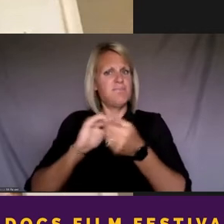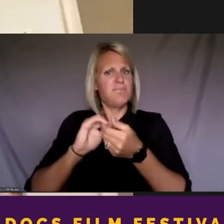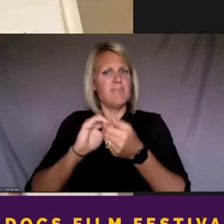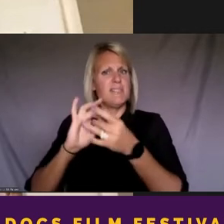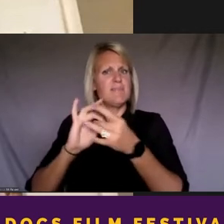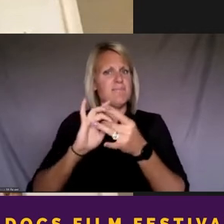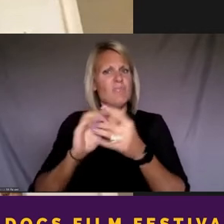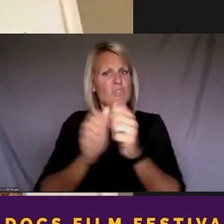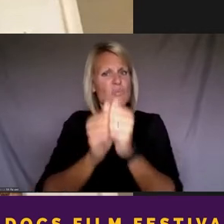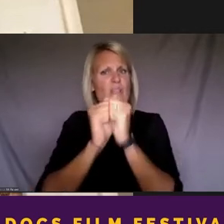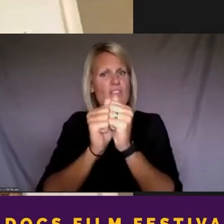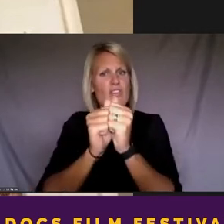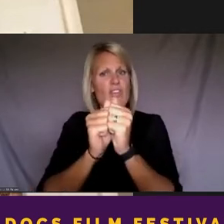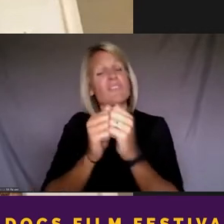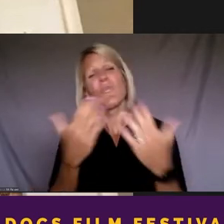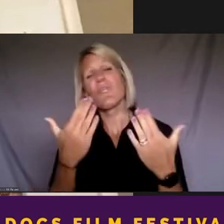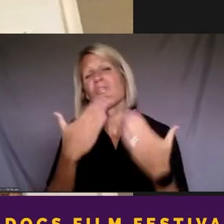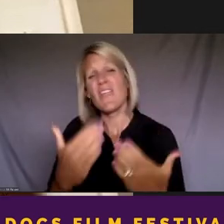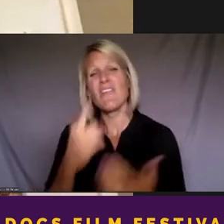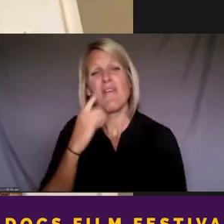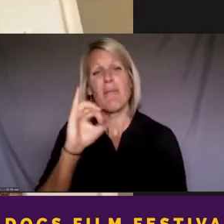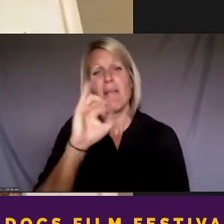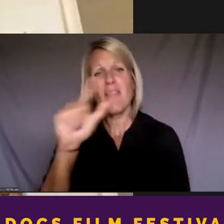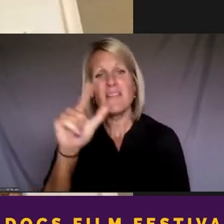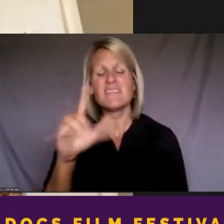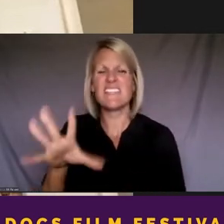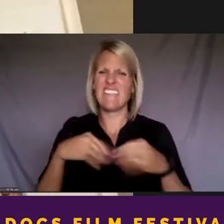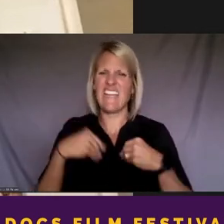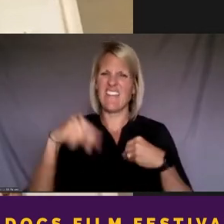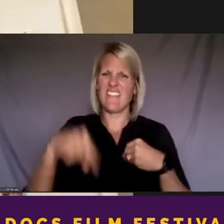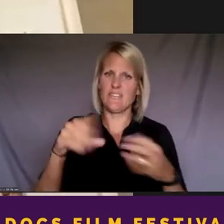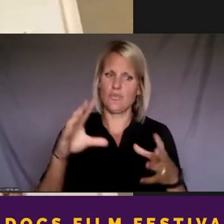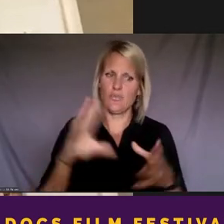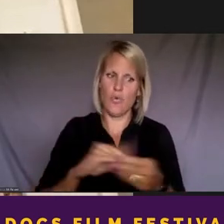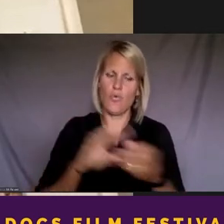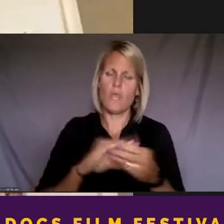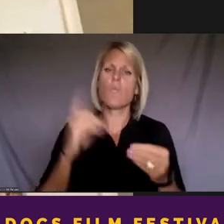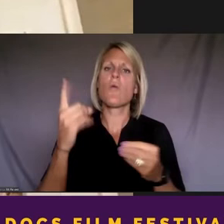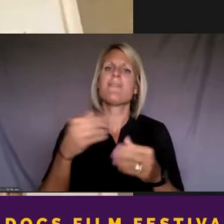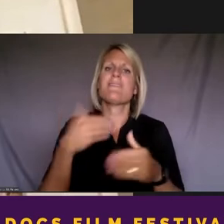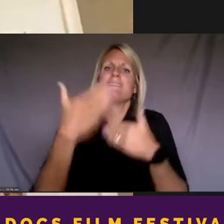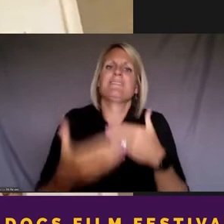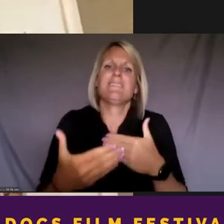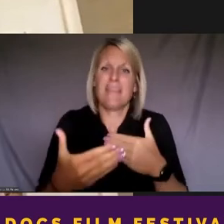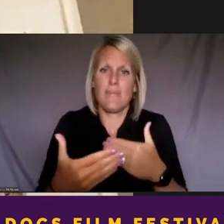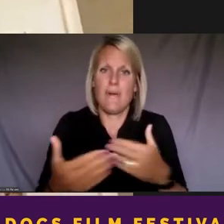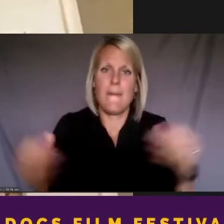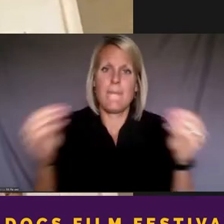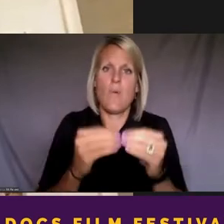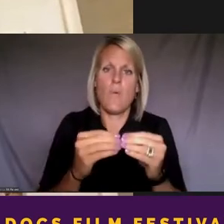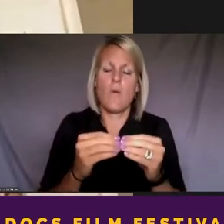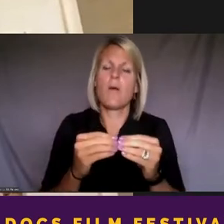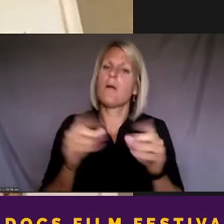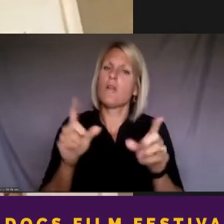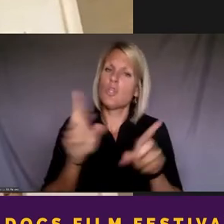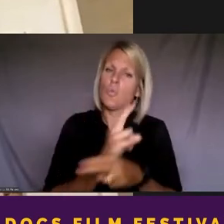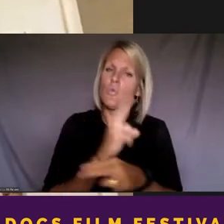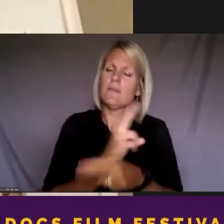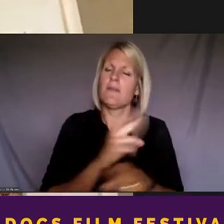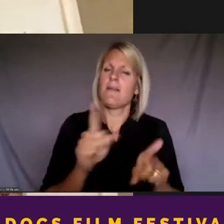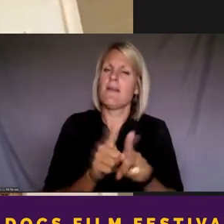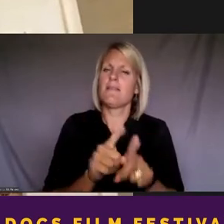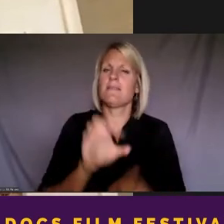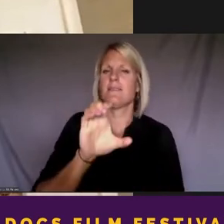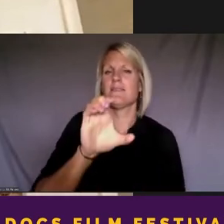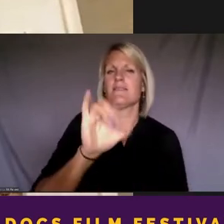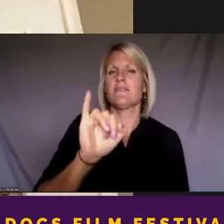IndependentLiz taking this story one step further and into a form of civic engagement and continuing